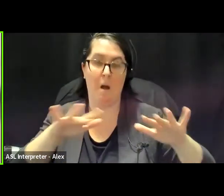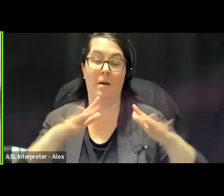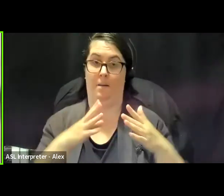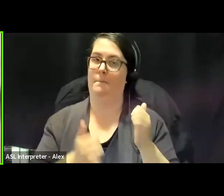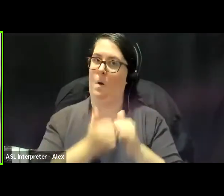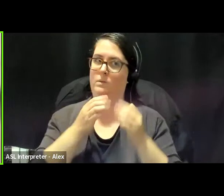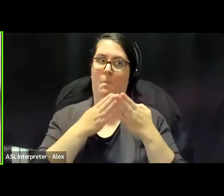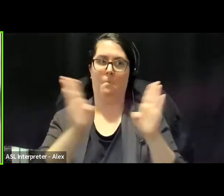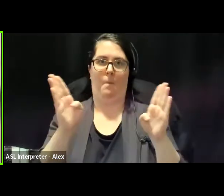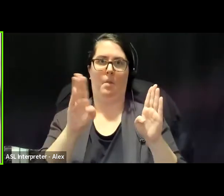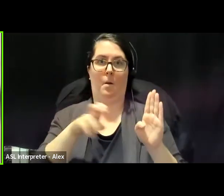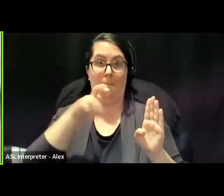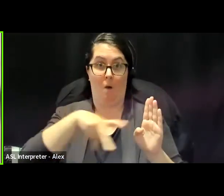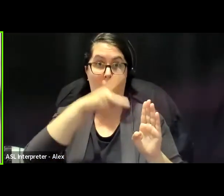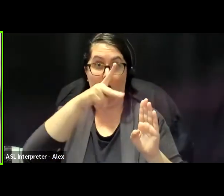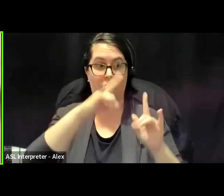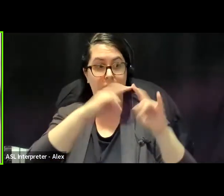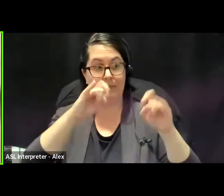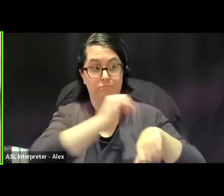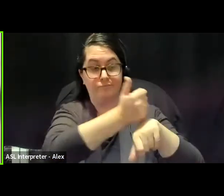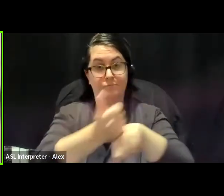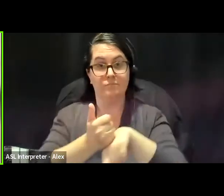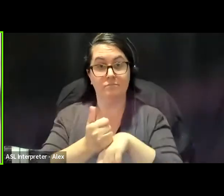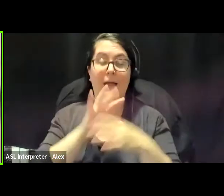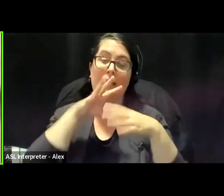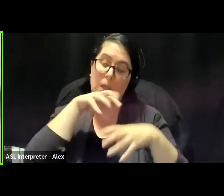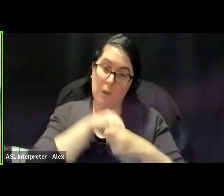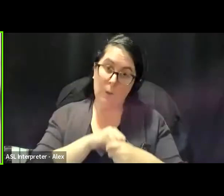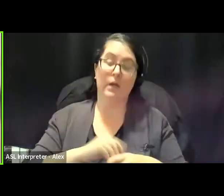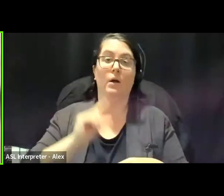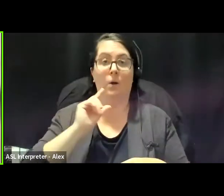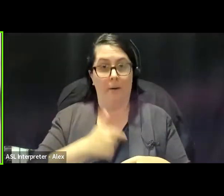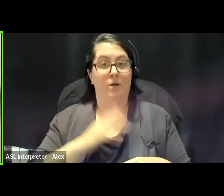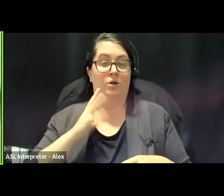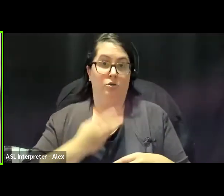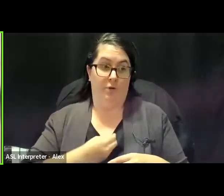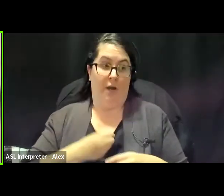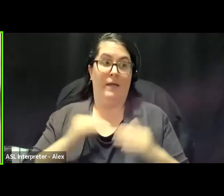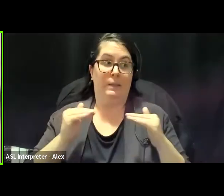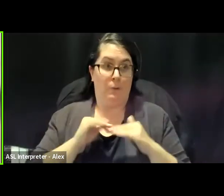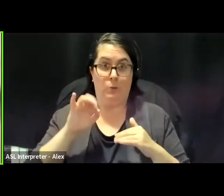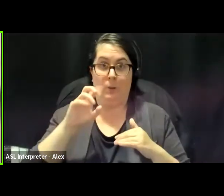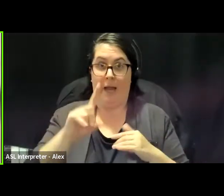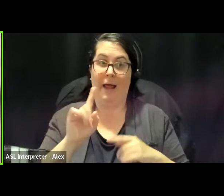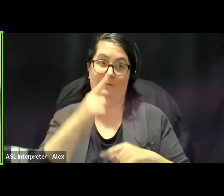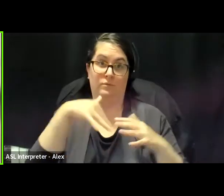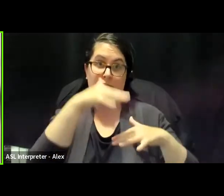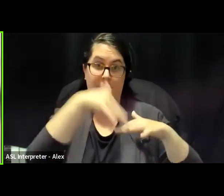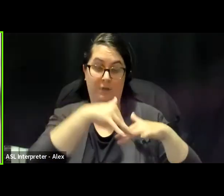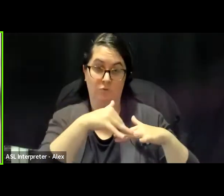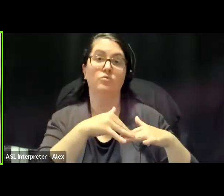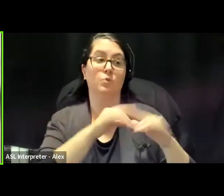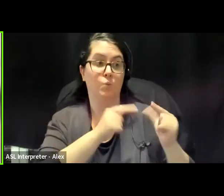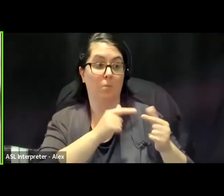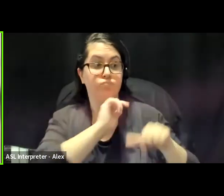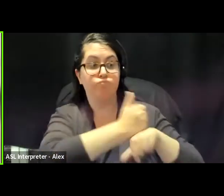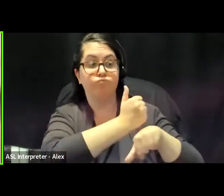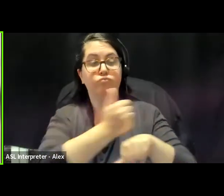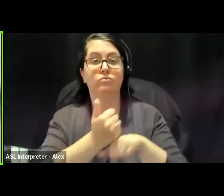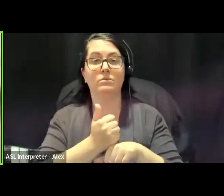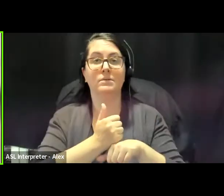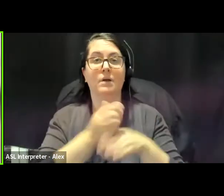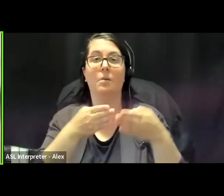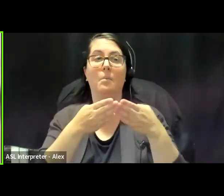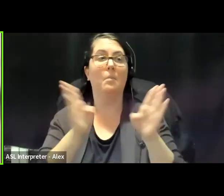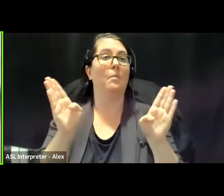park encampments, including queer and trans mutual aid and First Nations groups set up public pedagogy